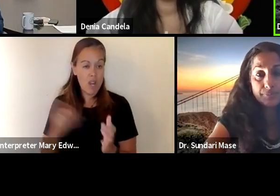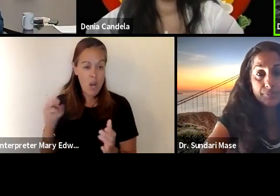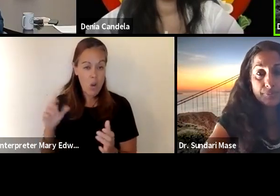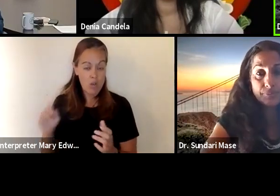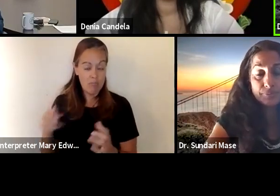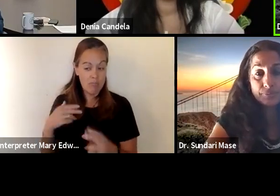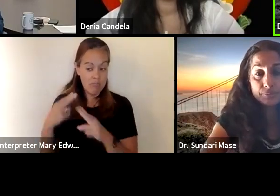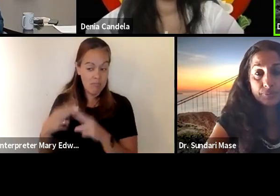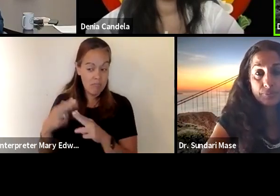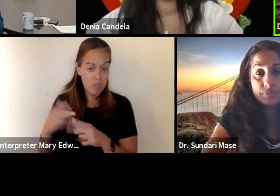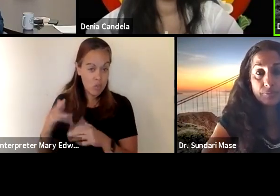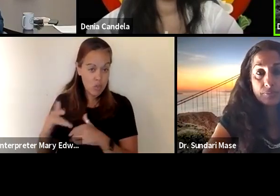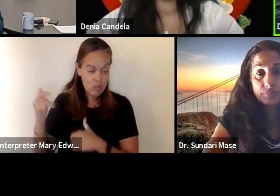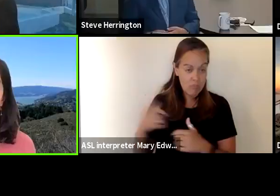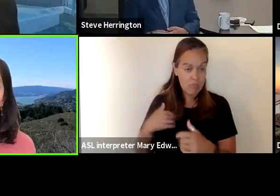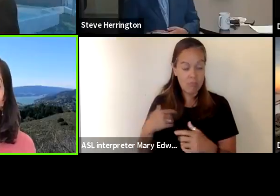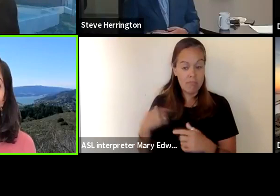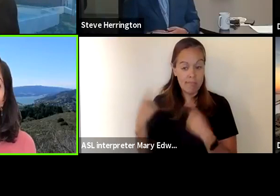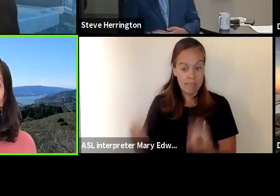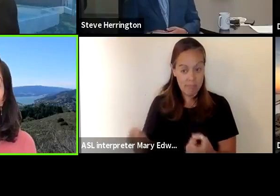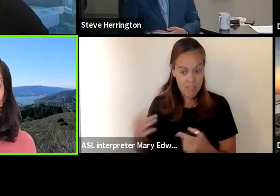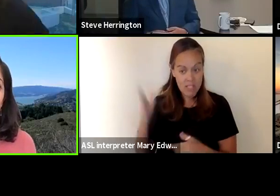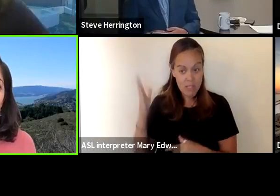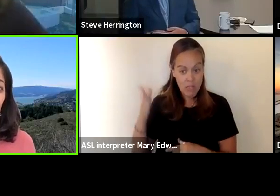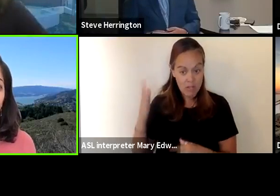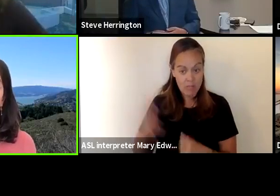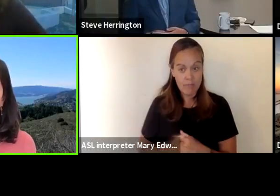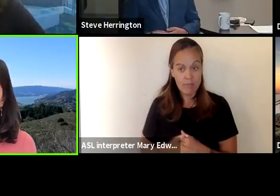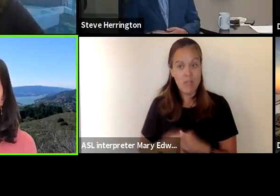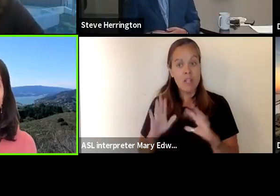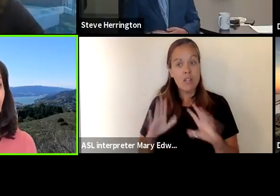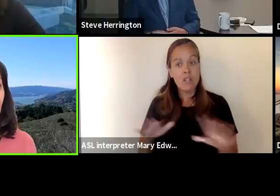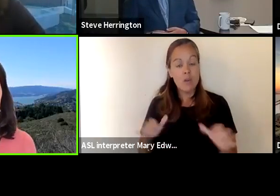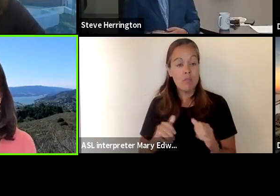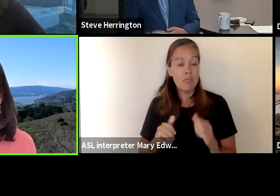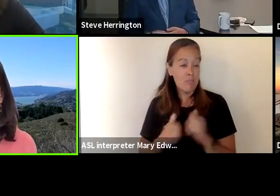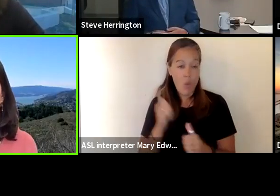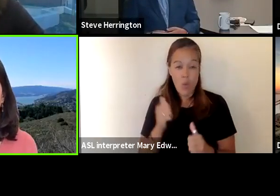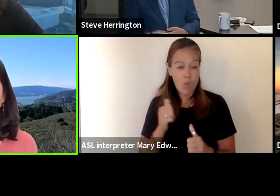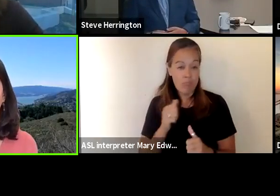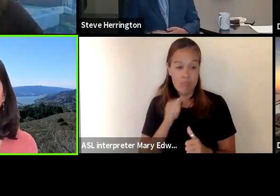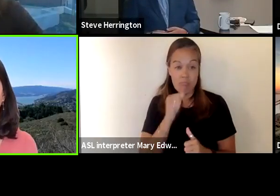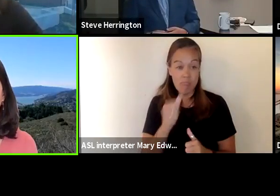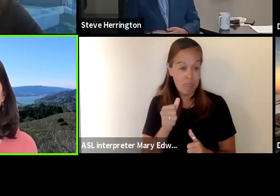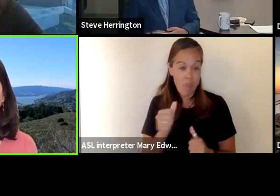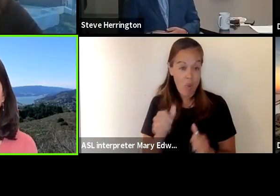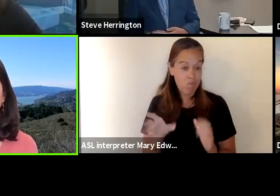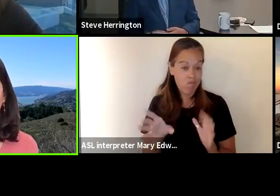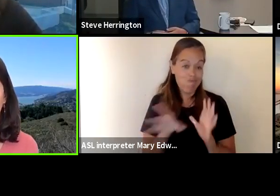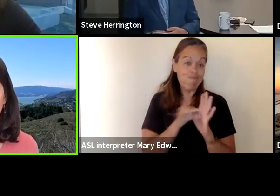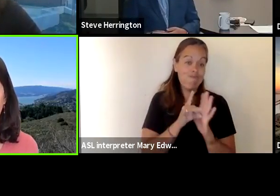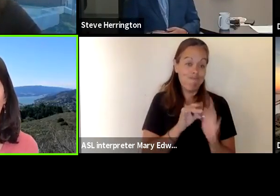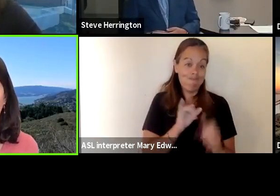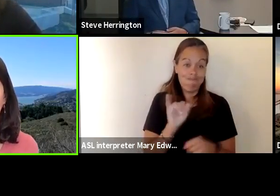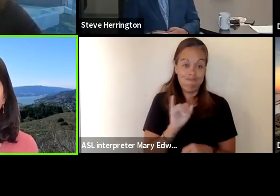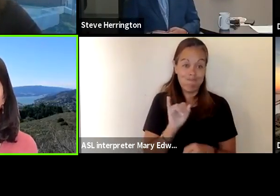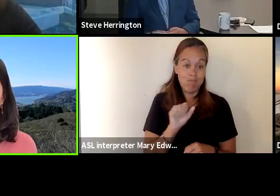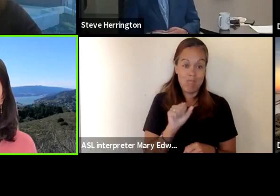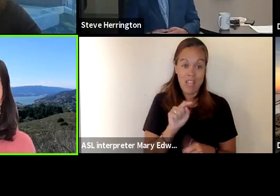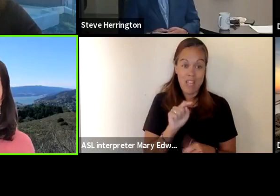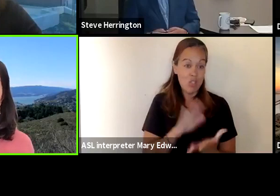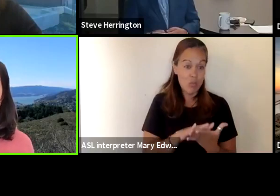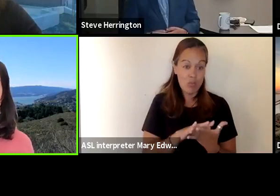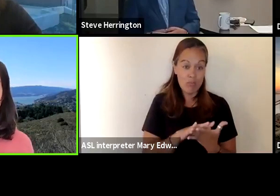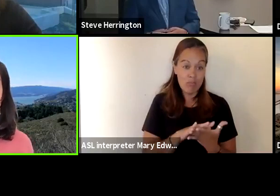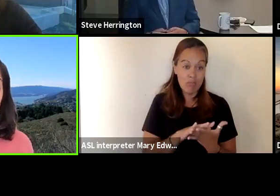and as we've we've mentioned uh during this presentation children for the most part do not contract the infection at school they